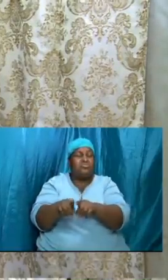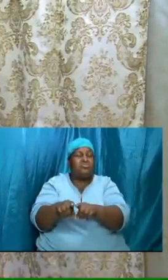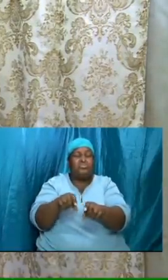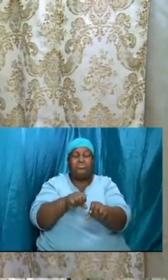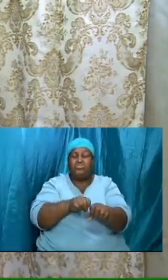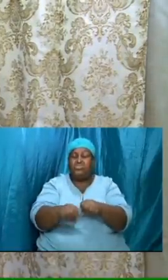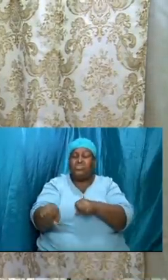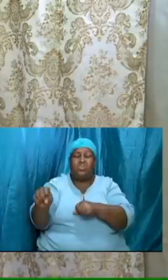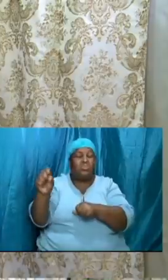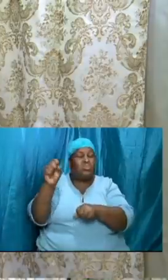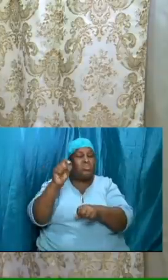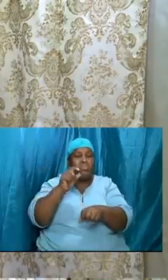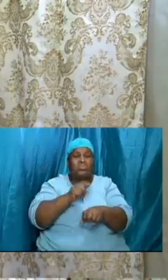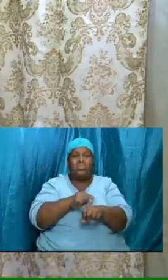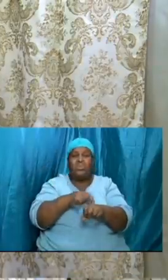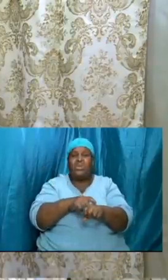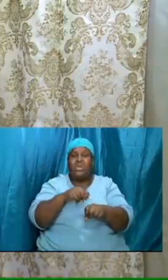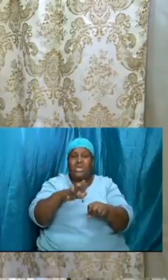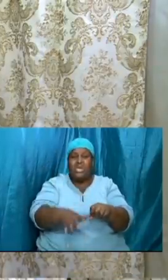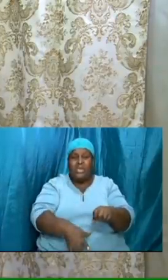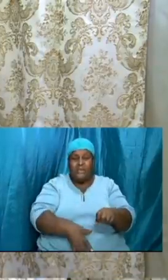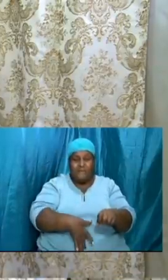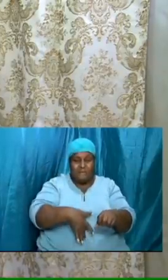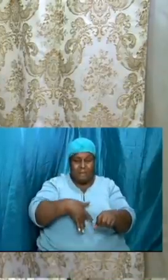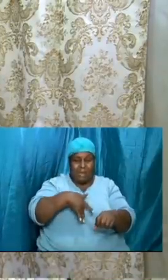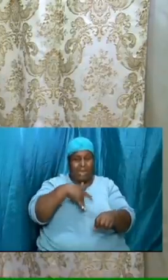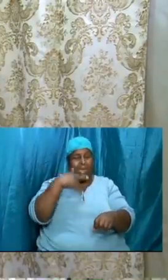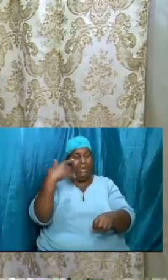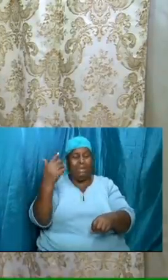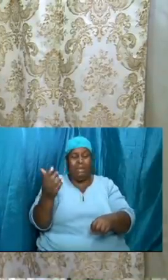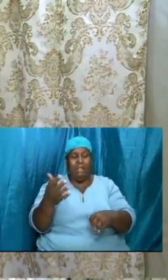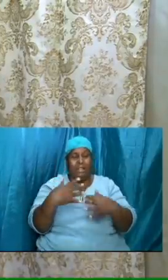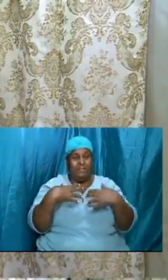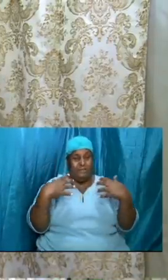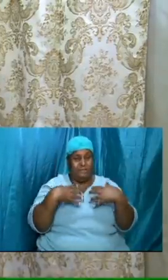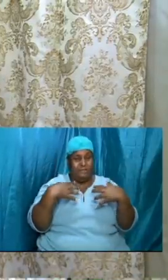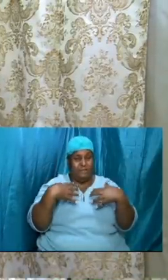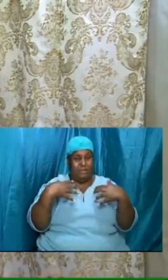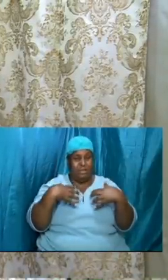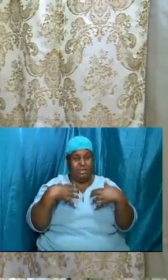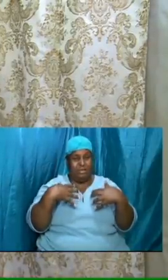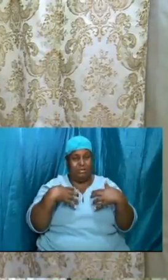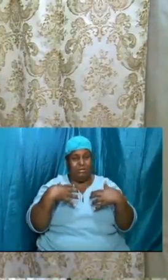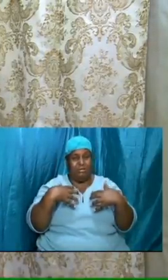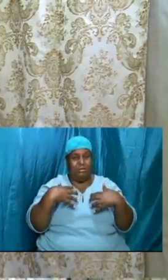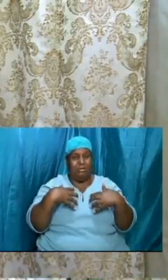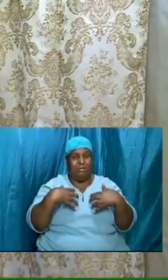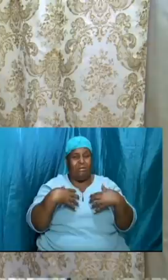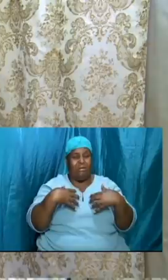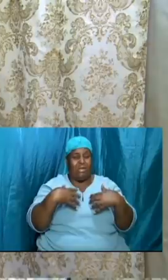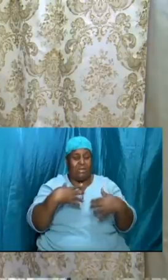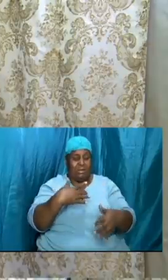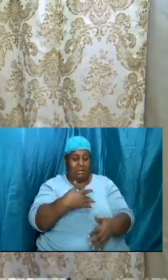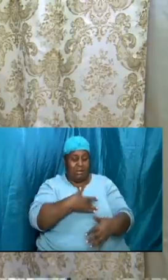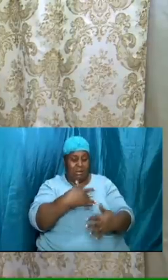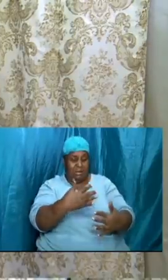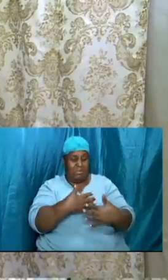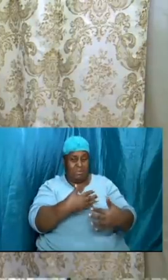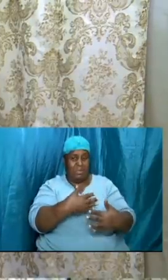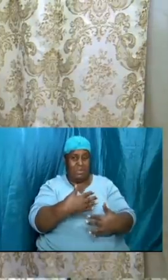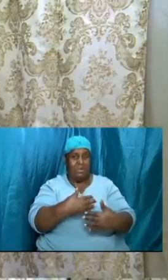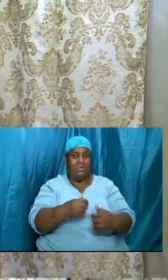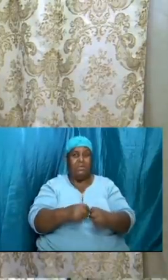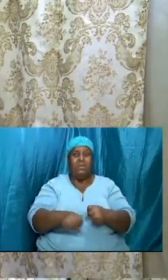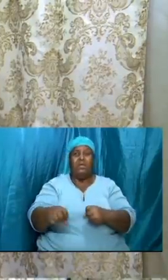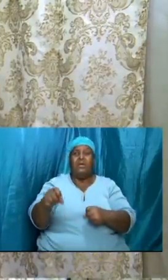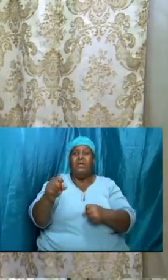feel the pulse of the people that sir the thing is happening i am